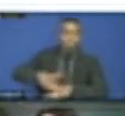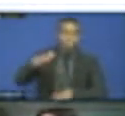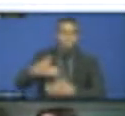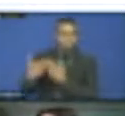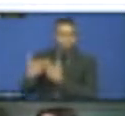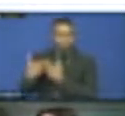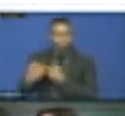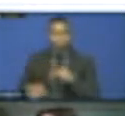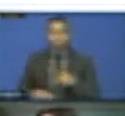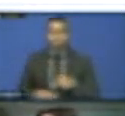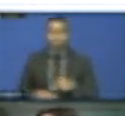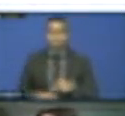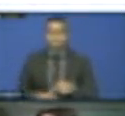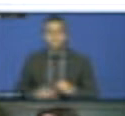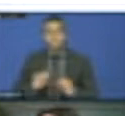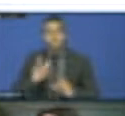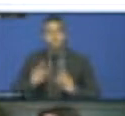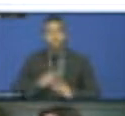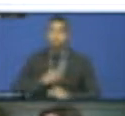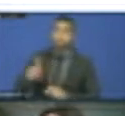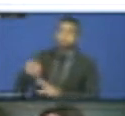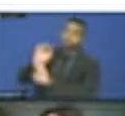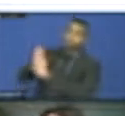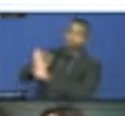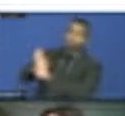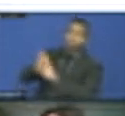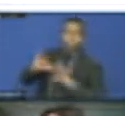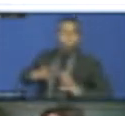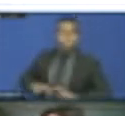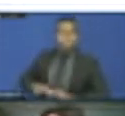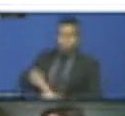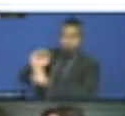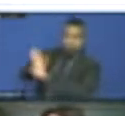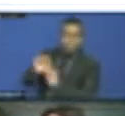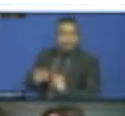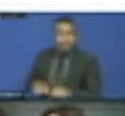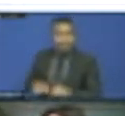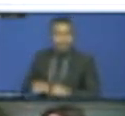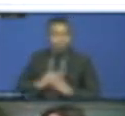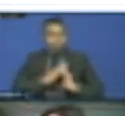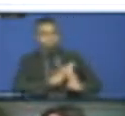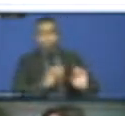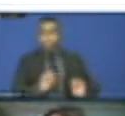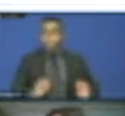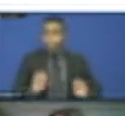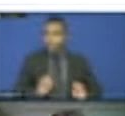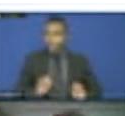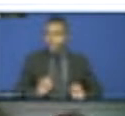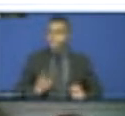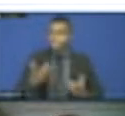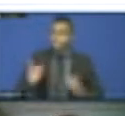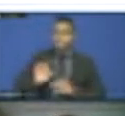individuals. So I would now move on to our next